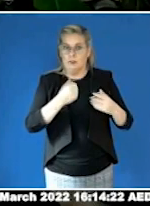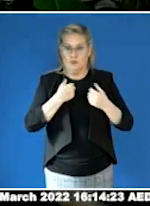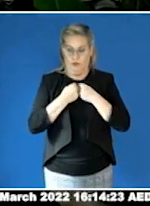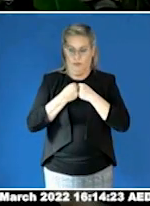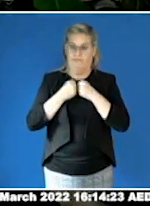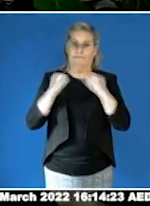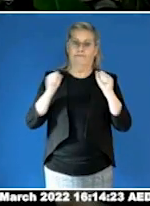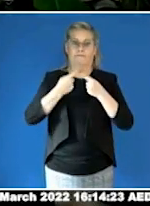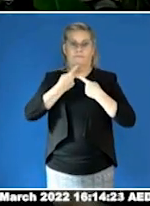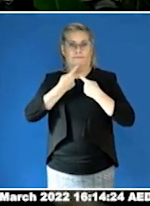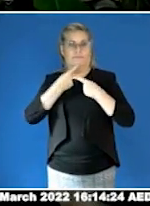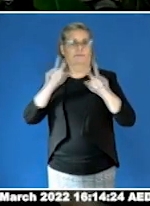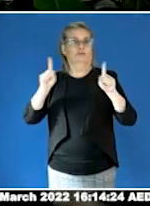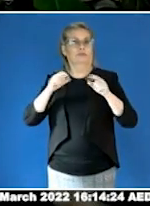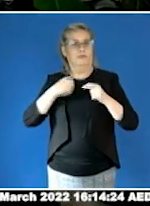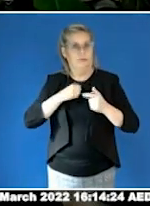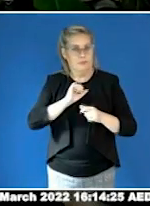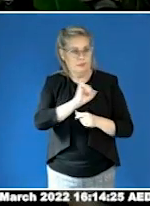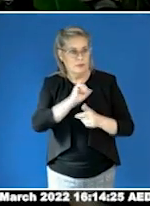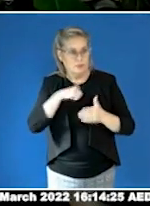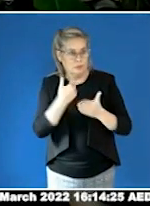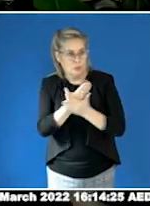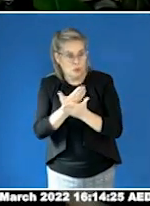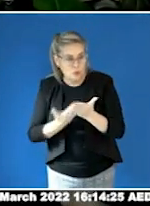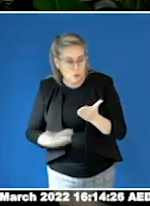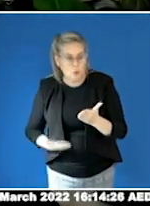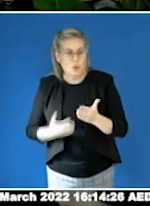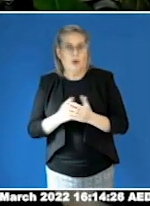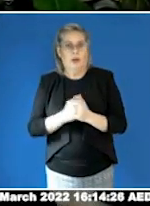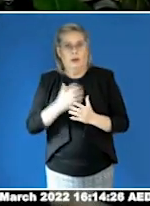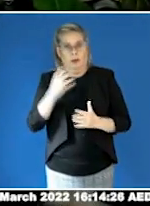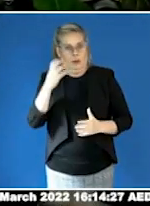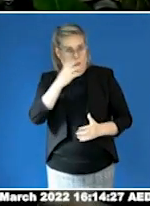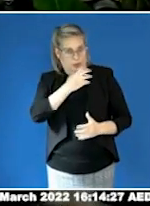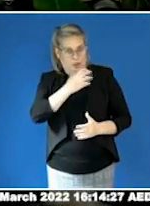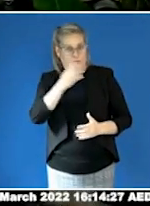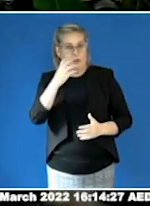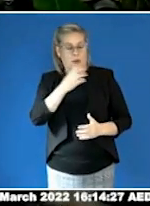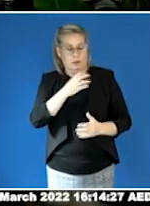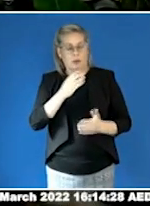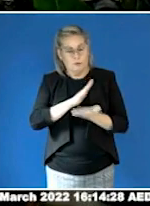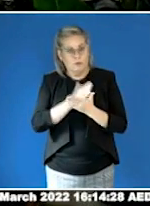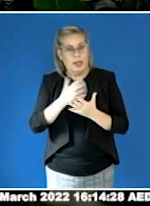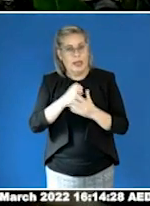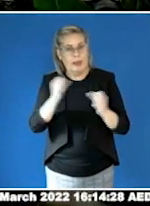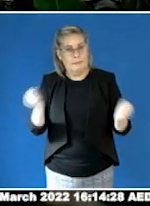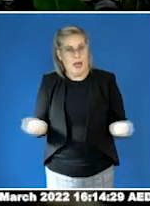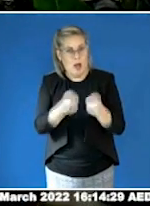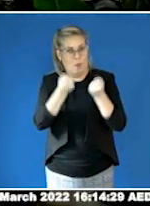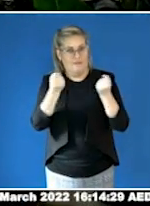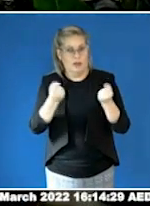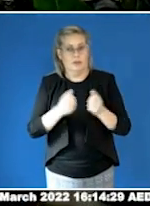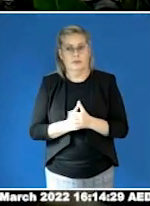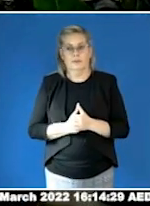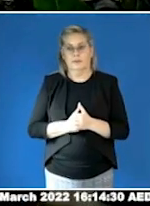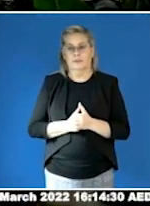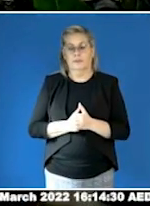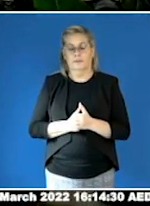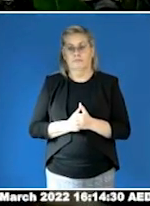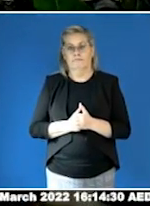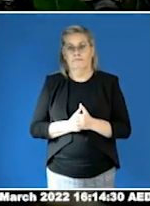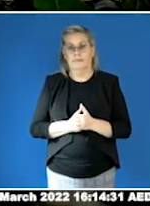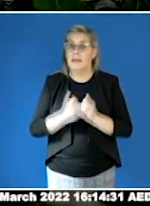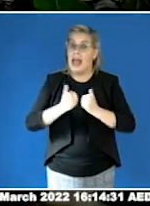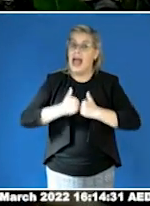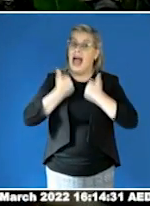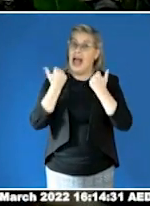have contributed to that submission. And it was very powerful. So thank you. The advocacy work we are doing